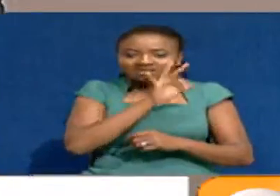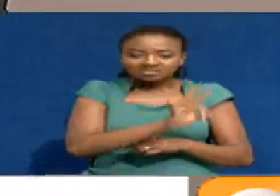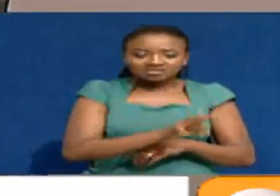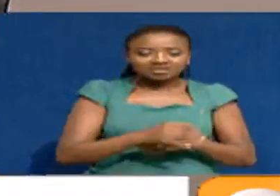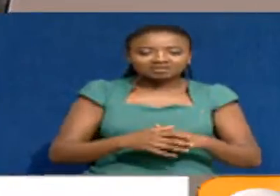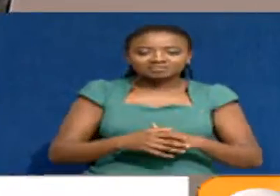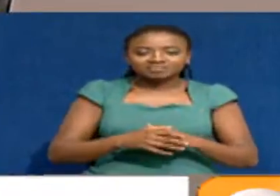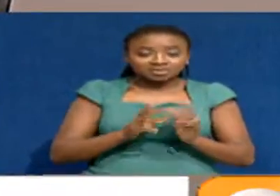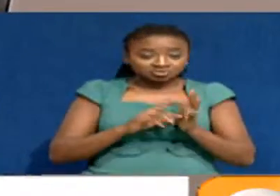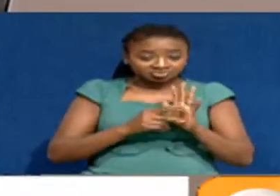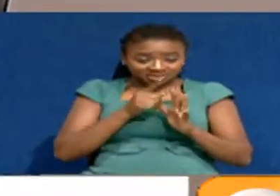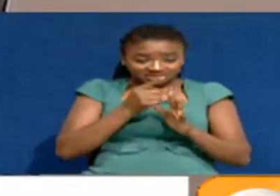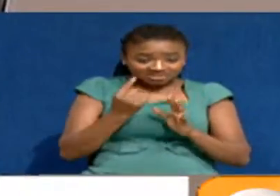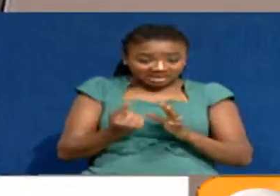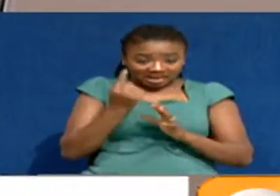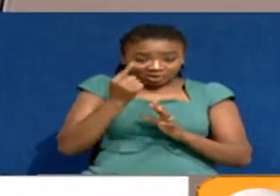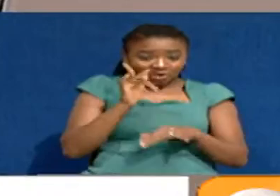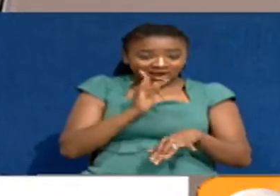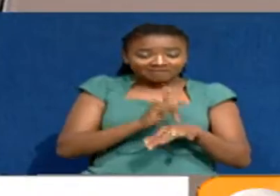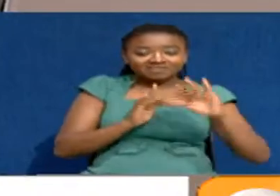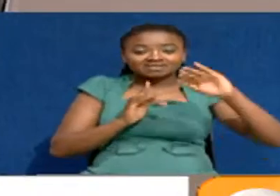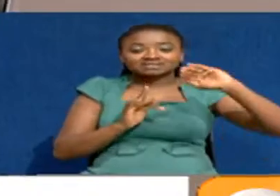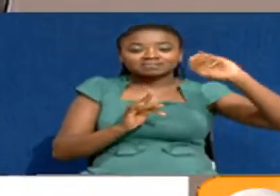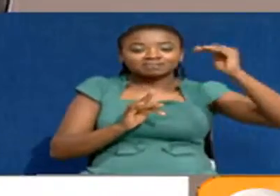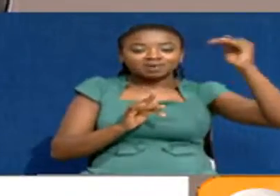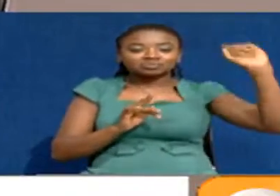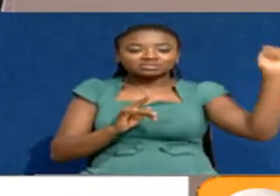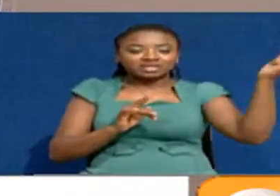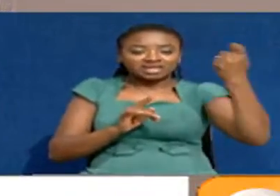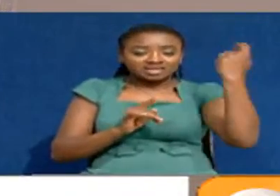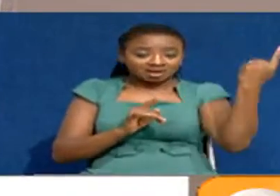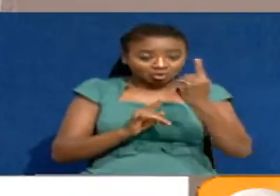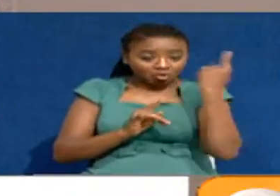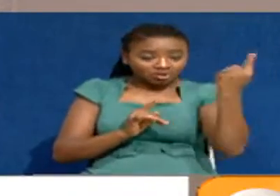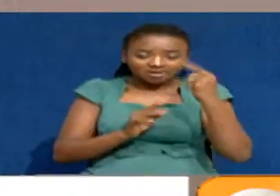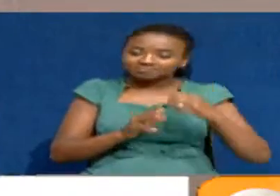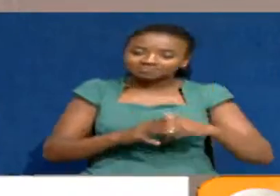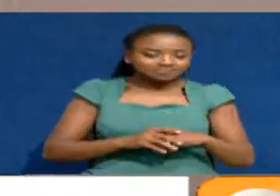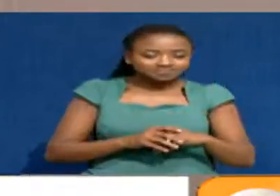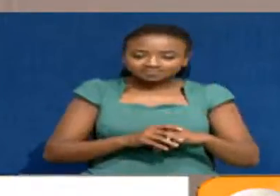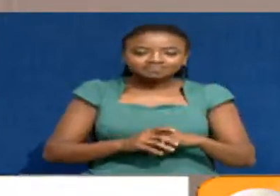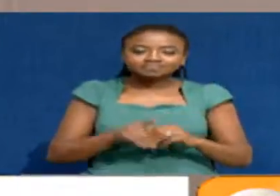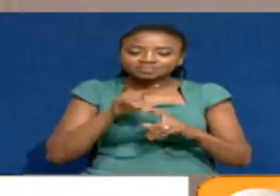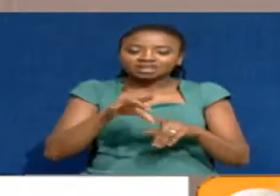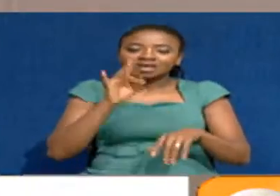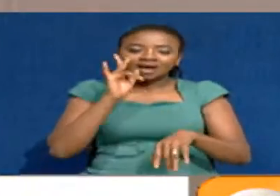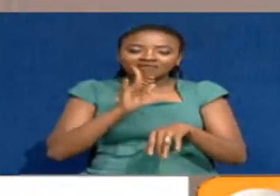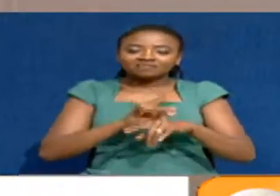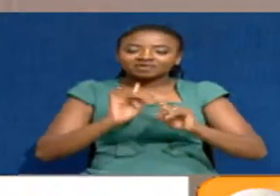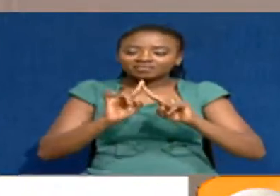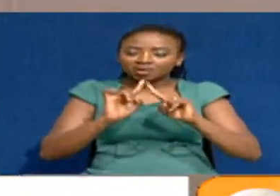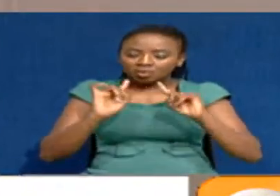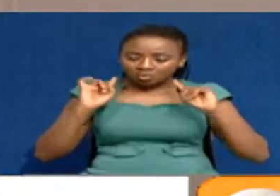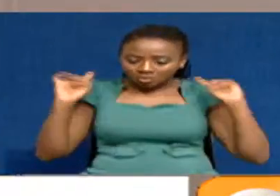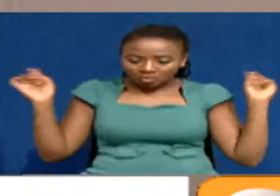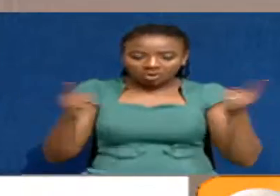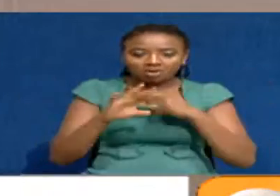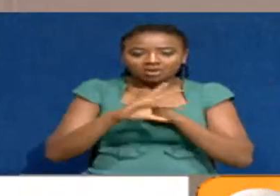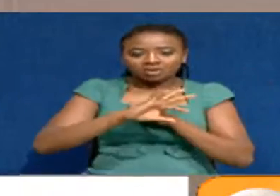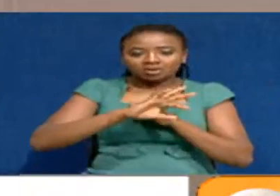thing that is for Mautikenya region, where we are accused of wanting to increase the term of Uhuru. It is a thing across the whole county.